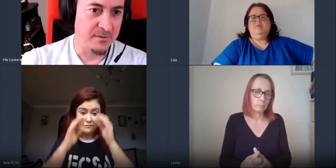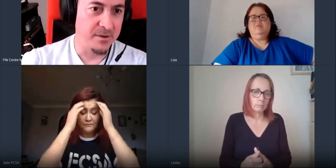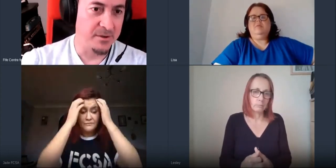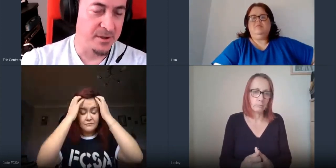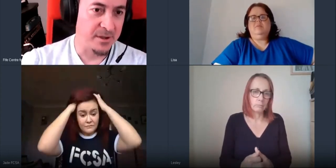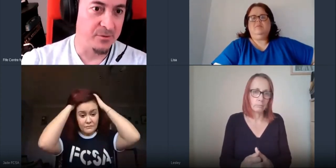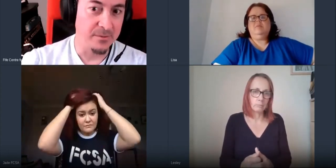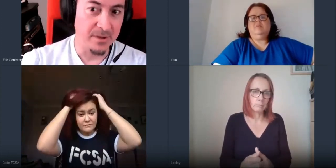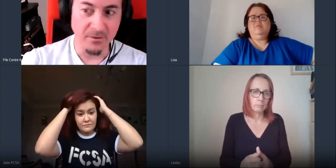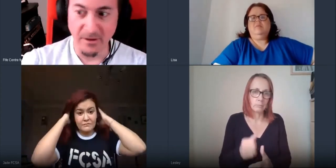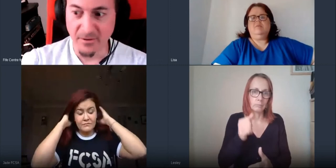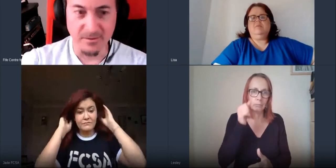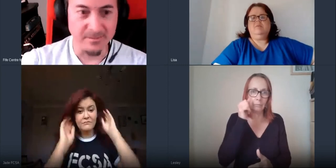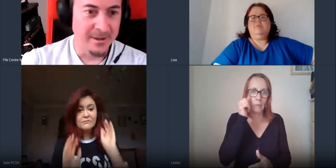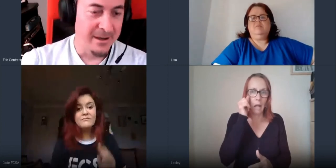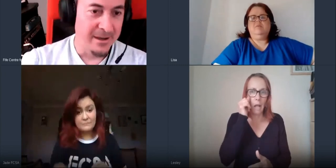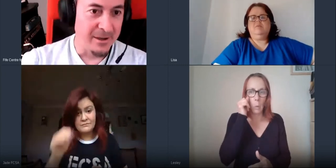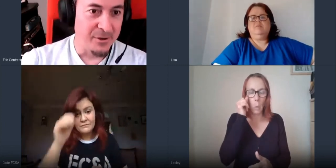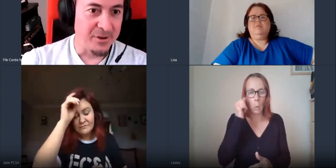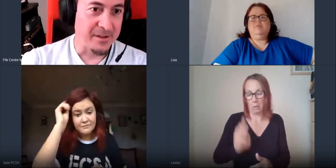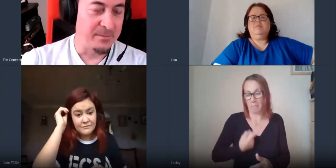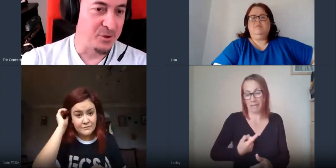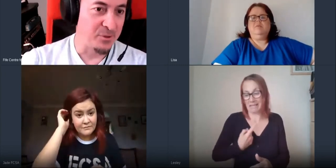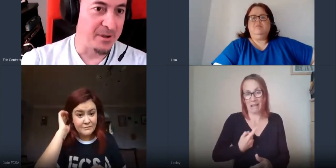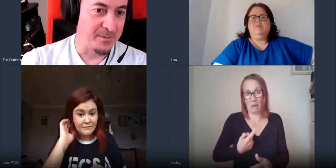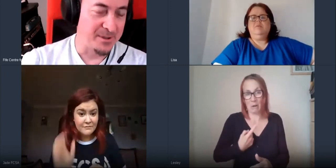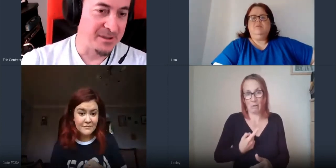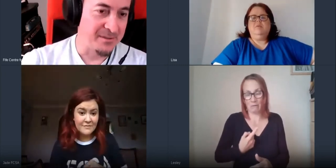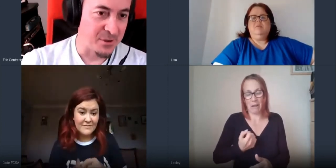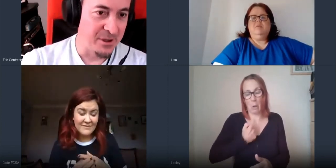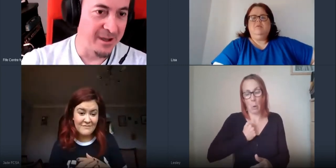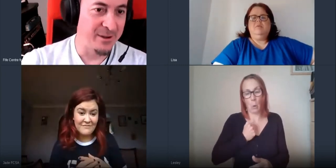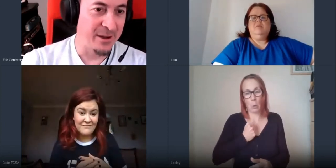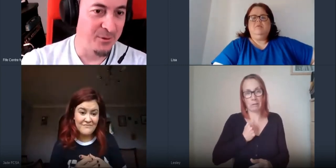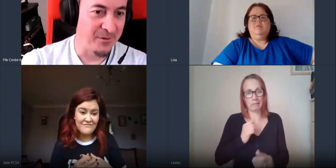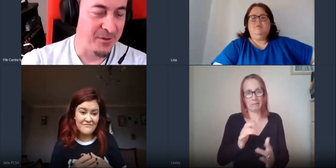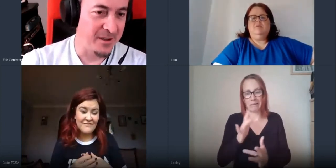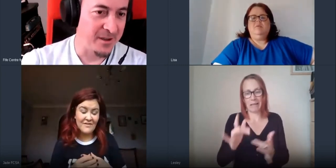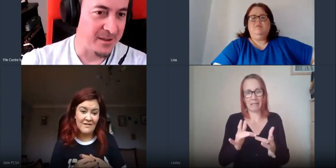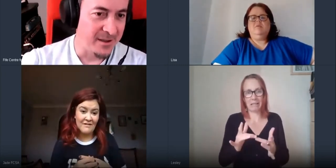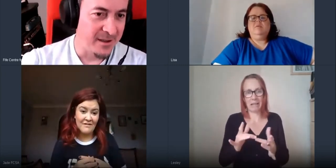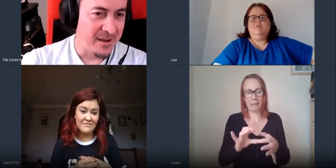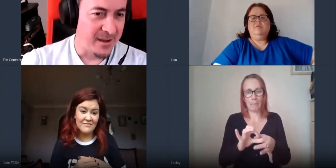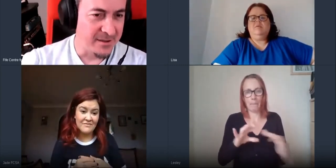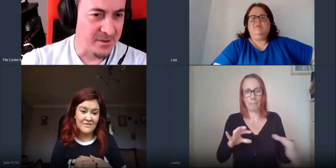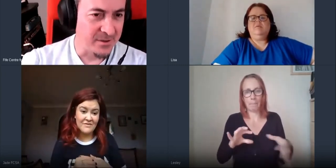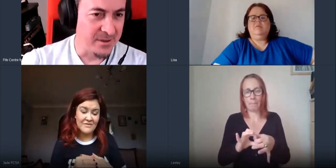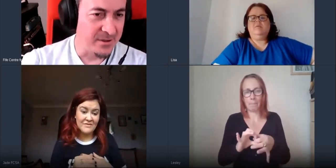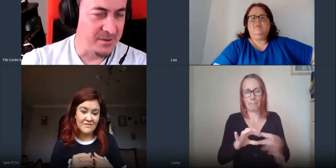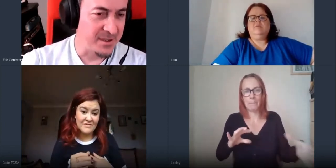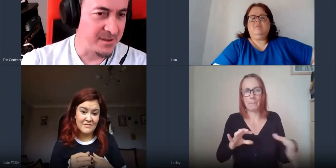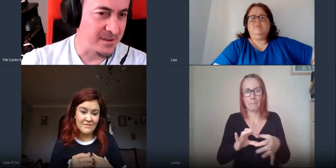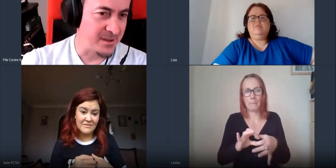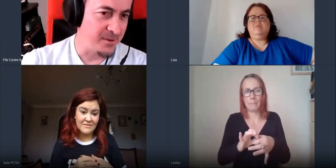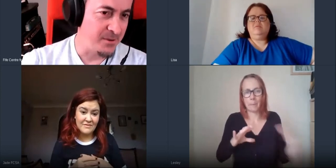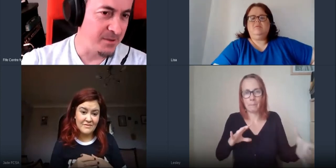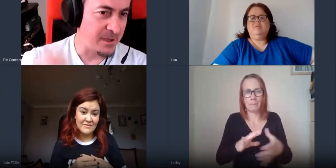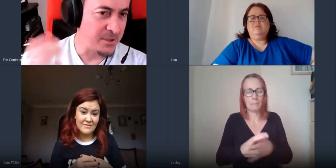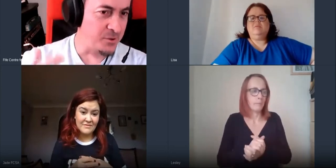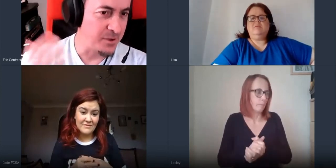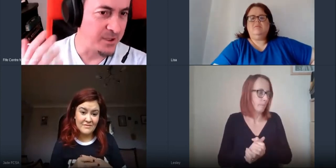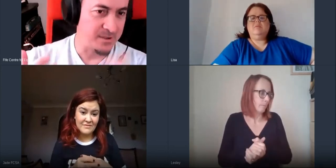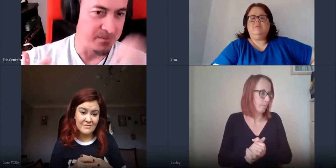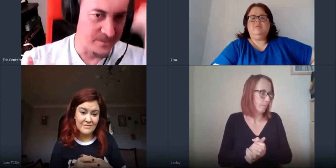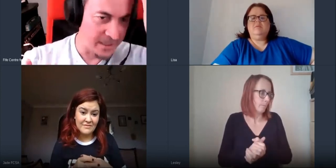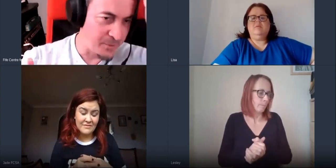the internet i know i know i've got it internet i keeps dropping out myself so i know the feeling and so you said uh you didn't manage to